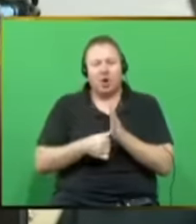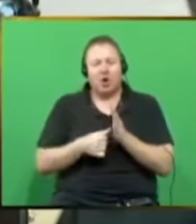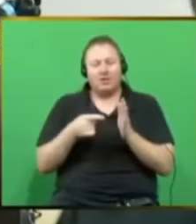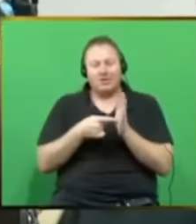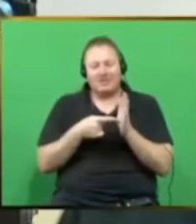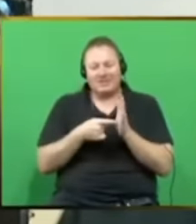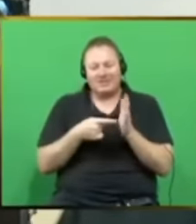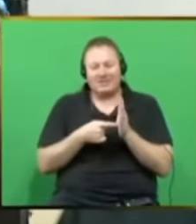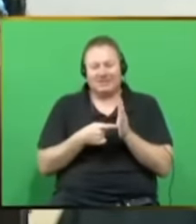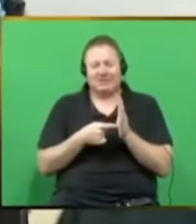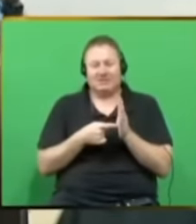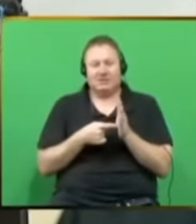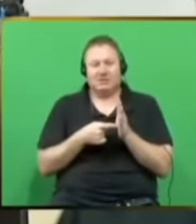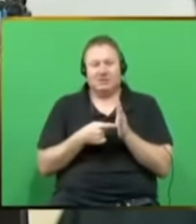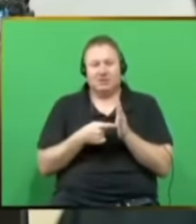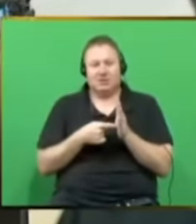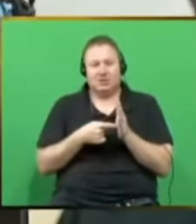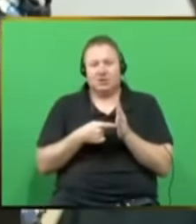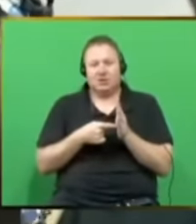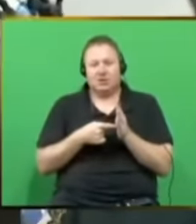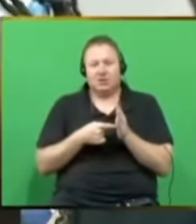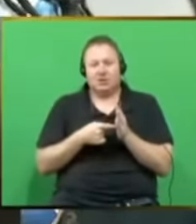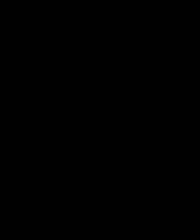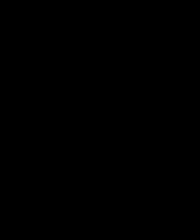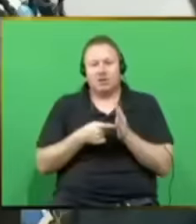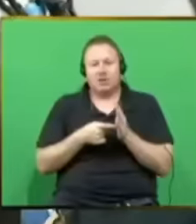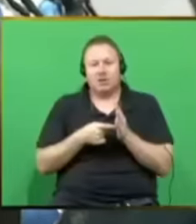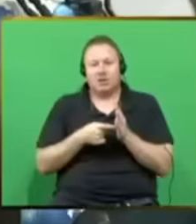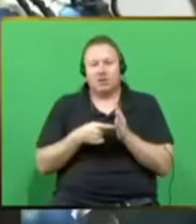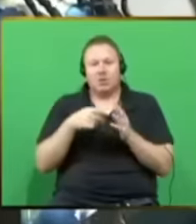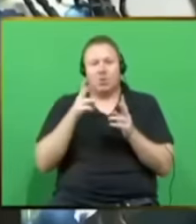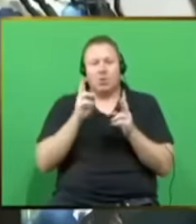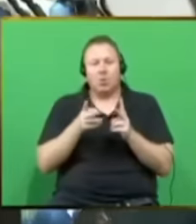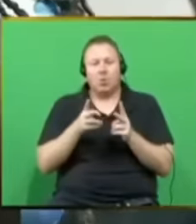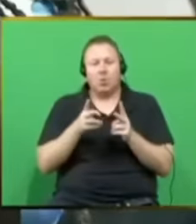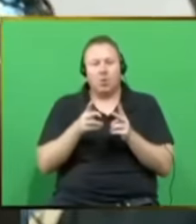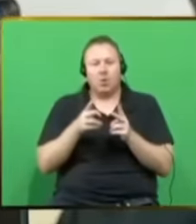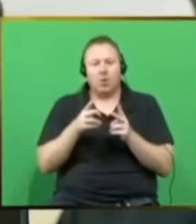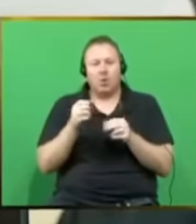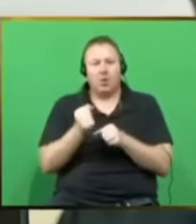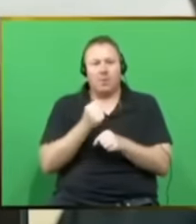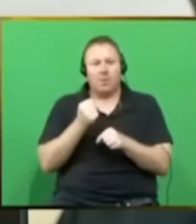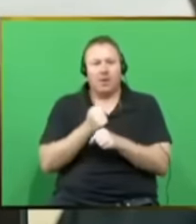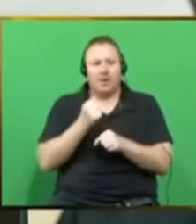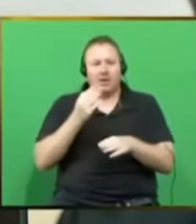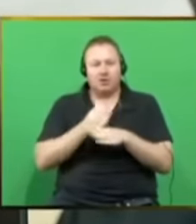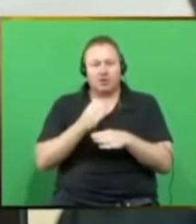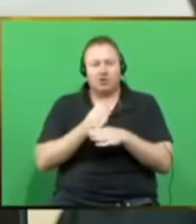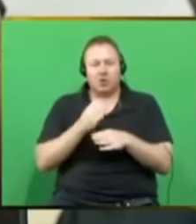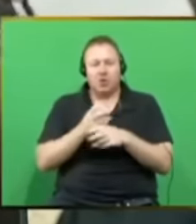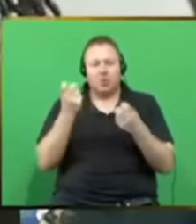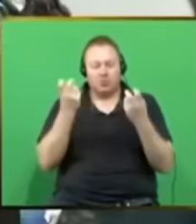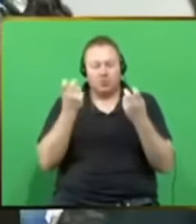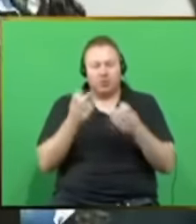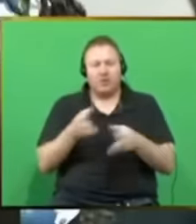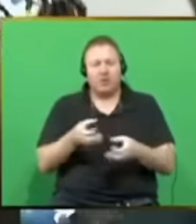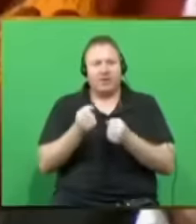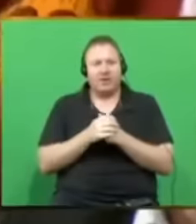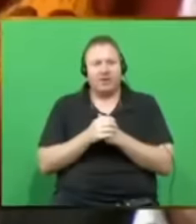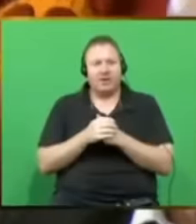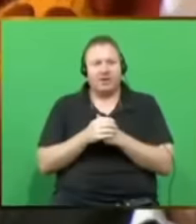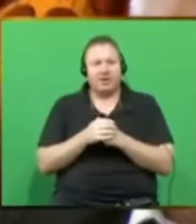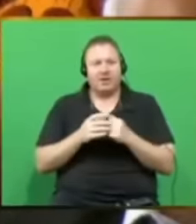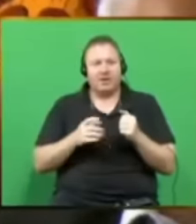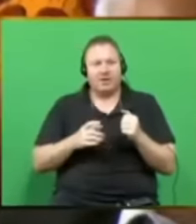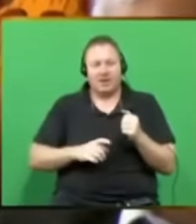make sure that it is essentially turned into a job seekers fund. As a caring